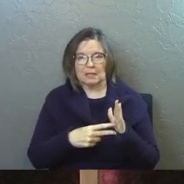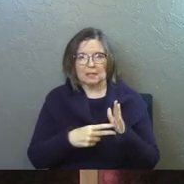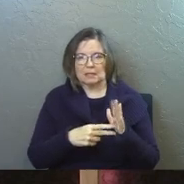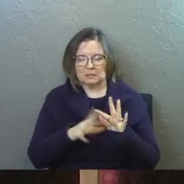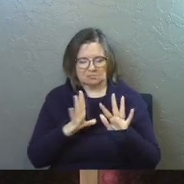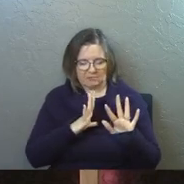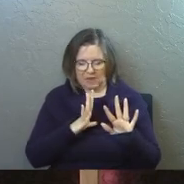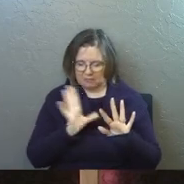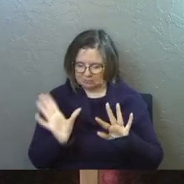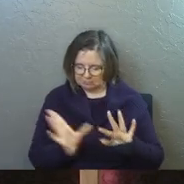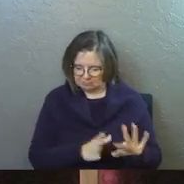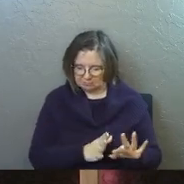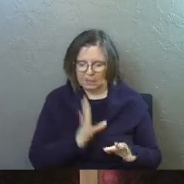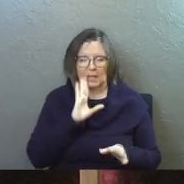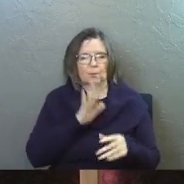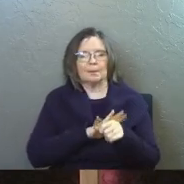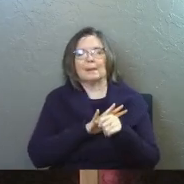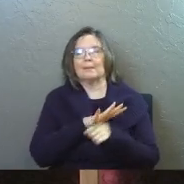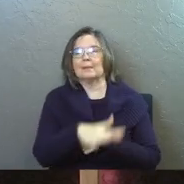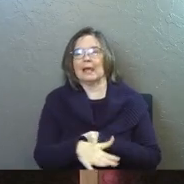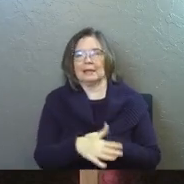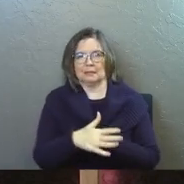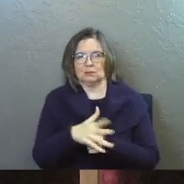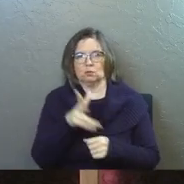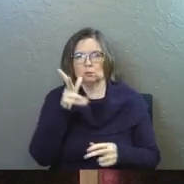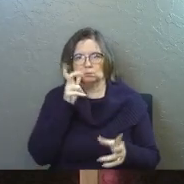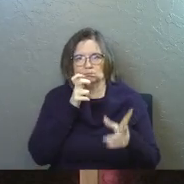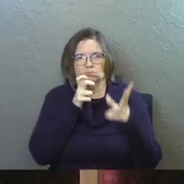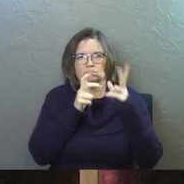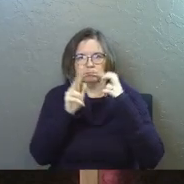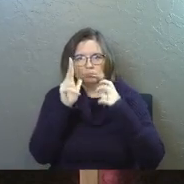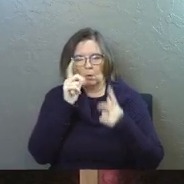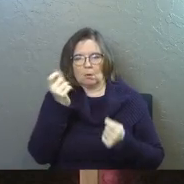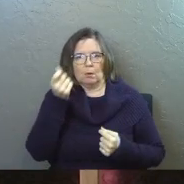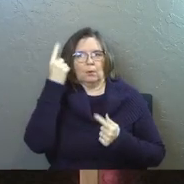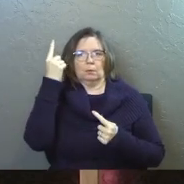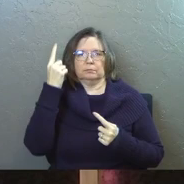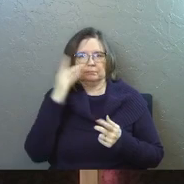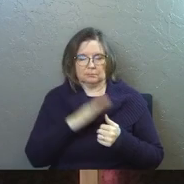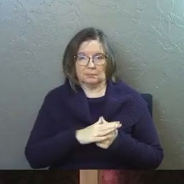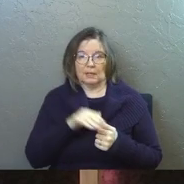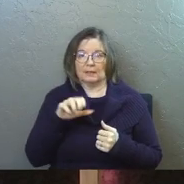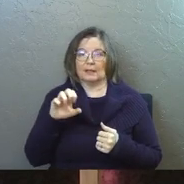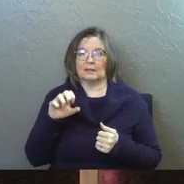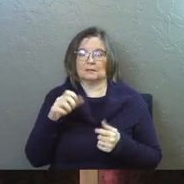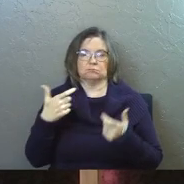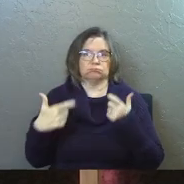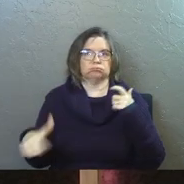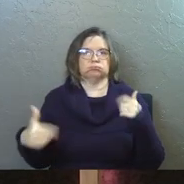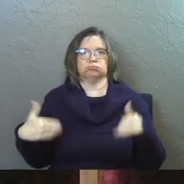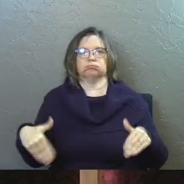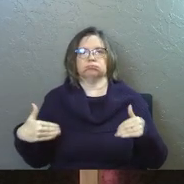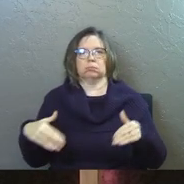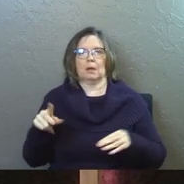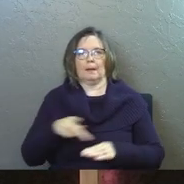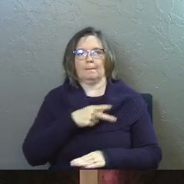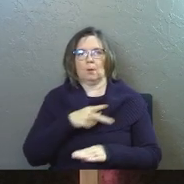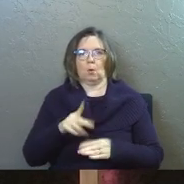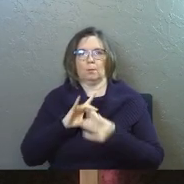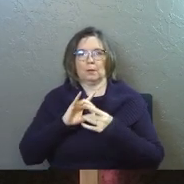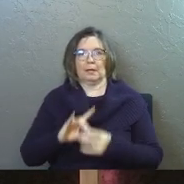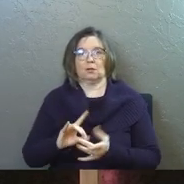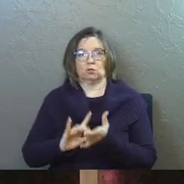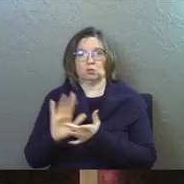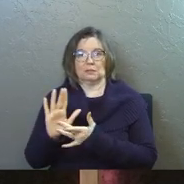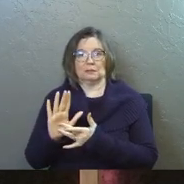pass it right by. It's okay. There's going to be plenty in here for you to get. Um, this epic poem about Jesus in the Old Testament, it's also